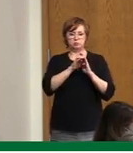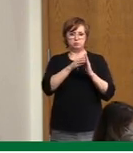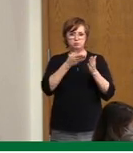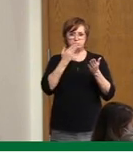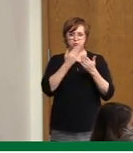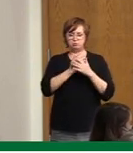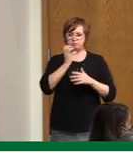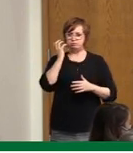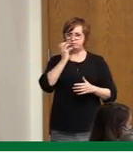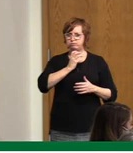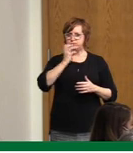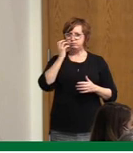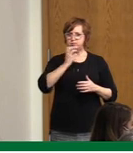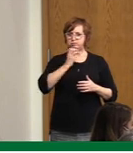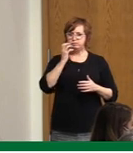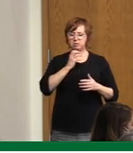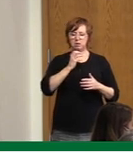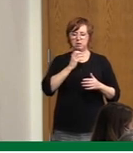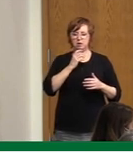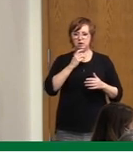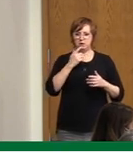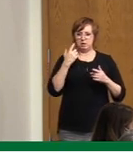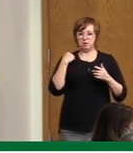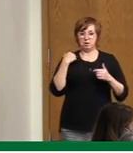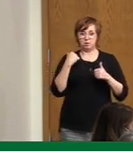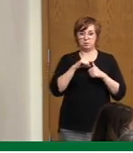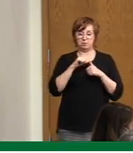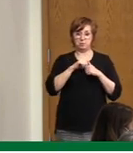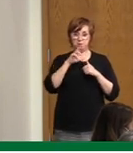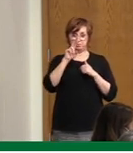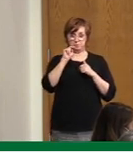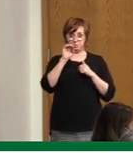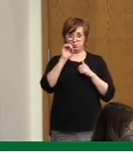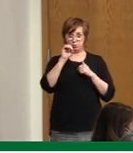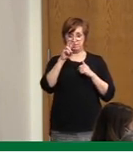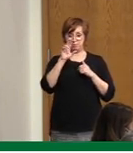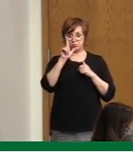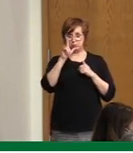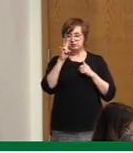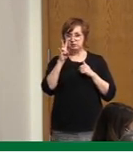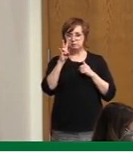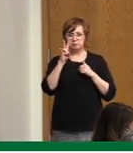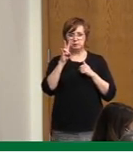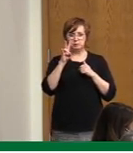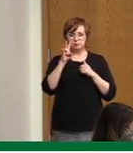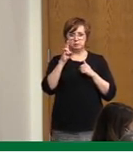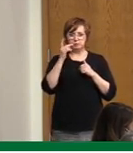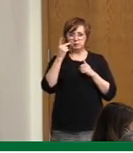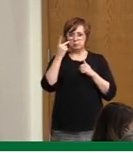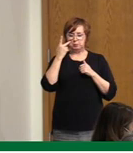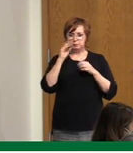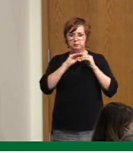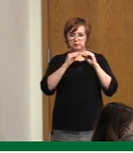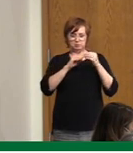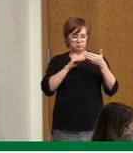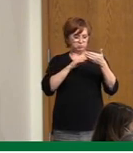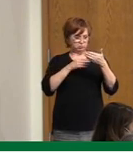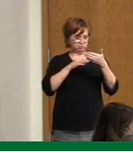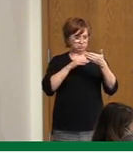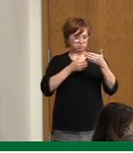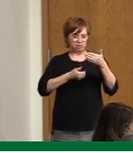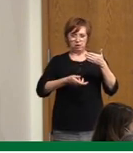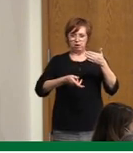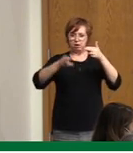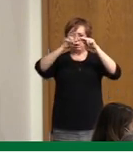on November 27 based on where our case numbers were. We couldn't have let case numbers go to, for example, 400 per day.